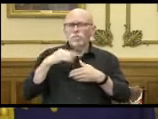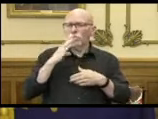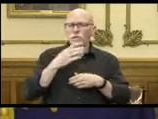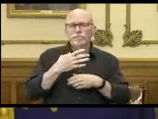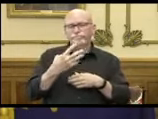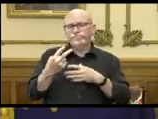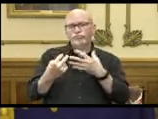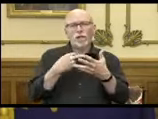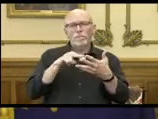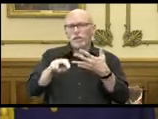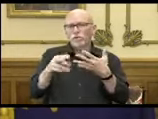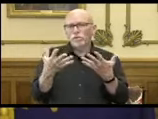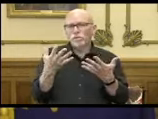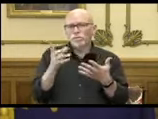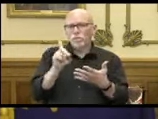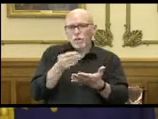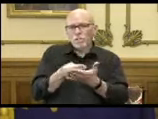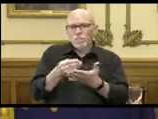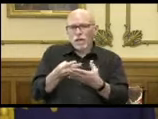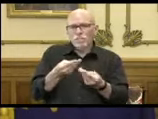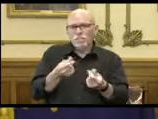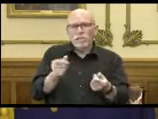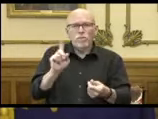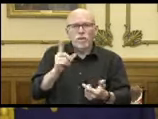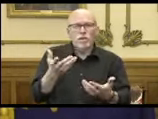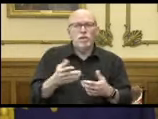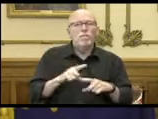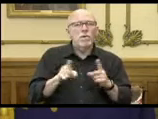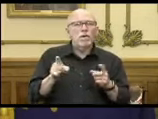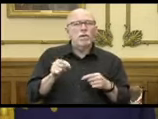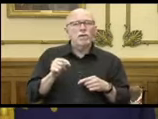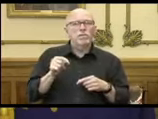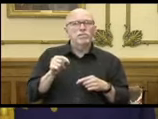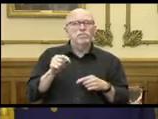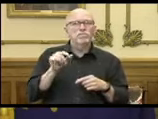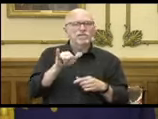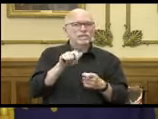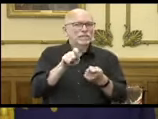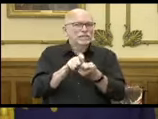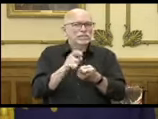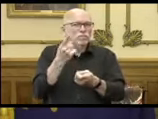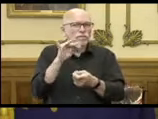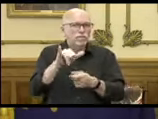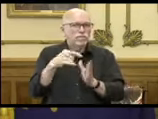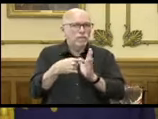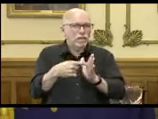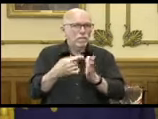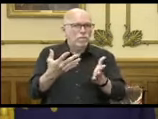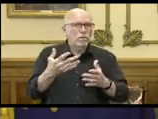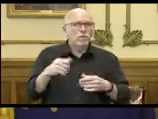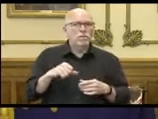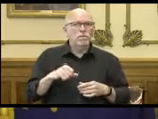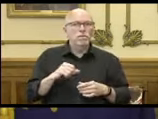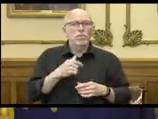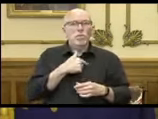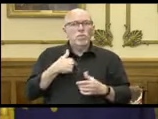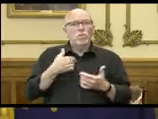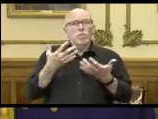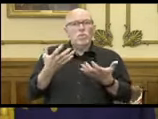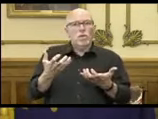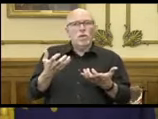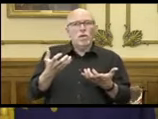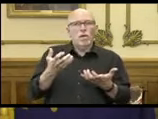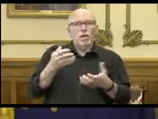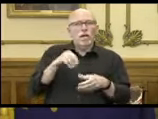about where these dollars are being allocated. But this is exactly one of those examples of where we want to be in a